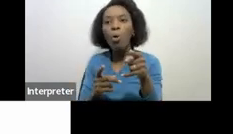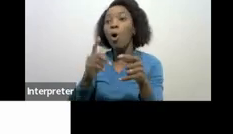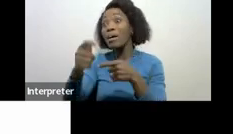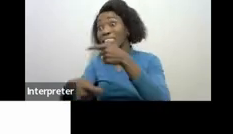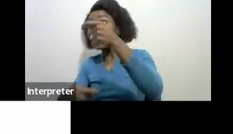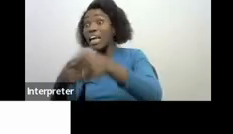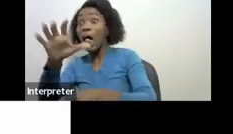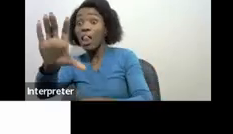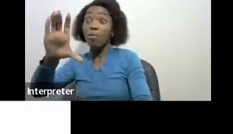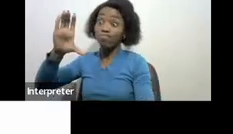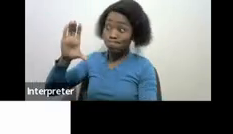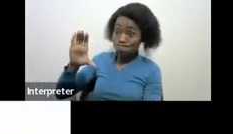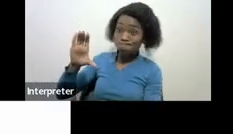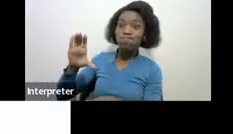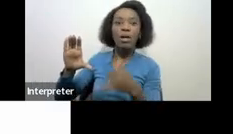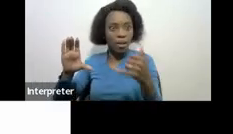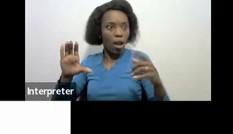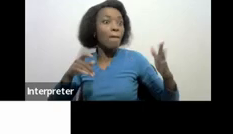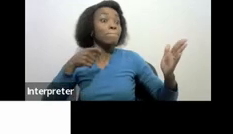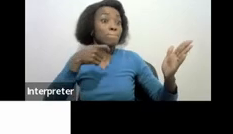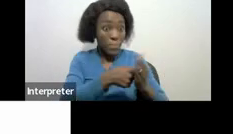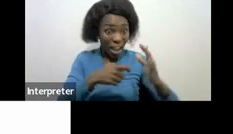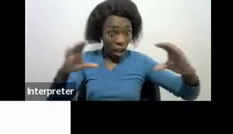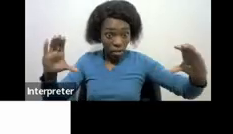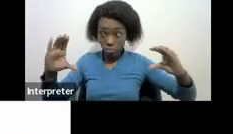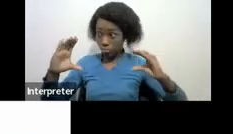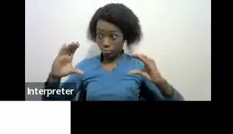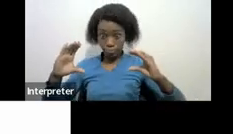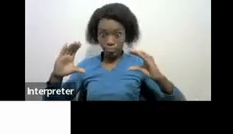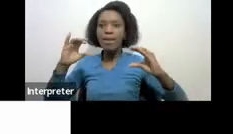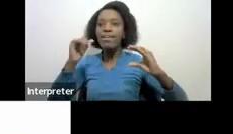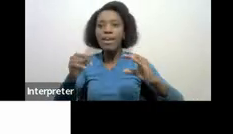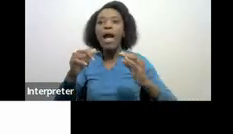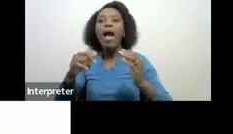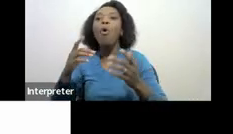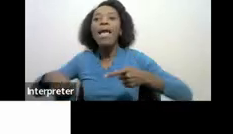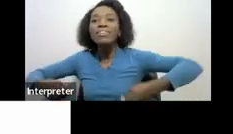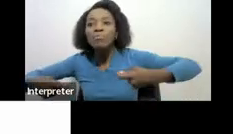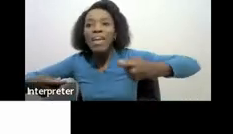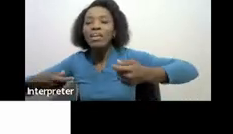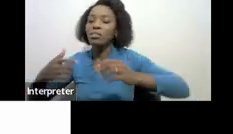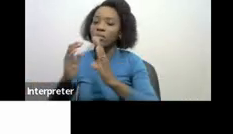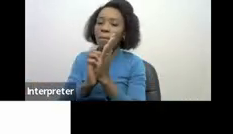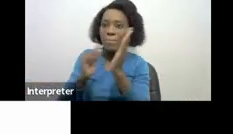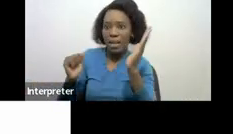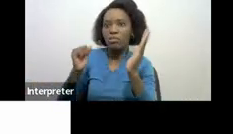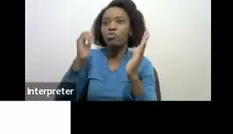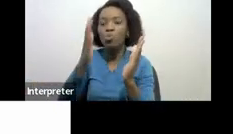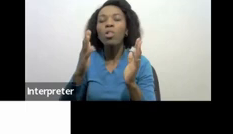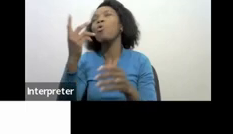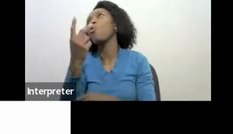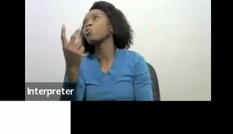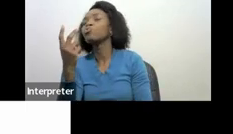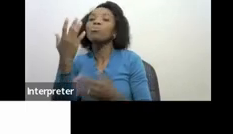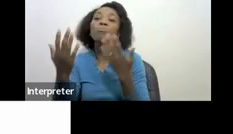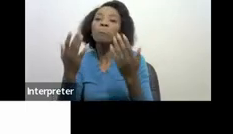property with and the money which you've bought your property with inclusive of your expenses including maybe the lawyer's fees that